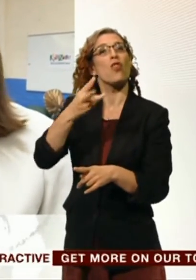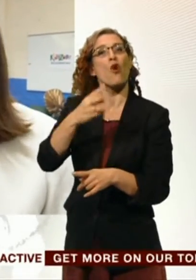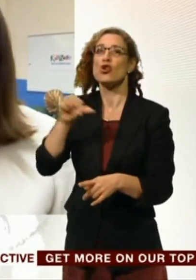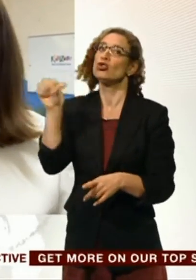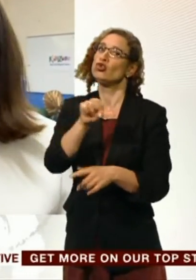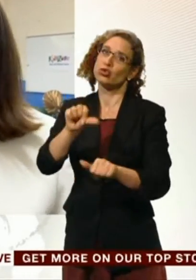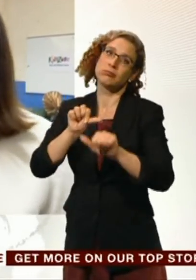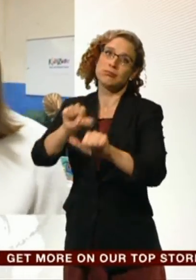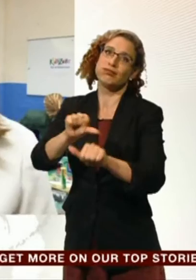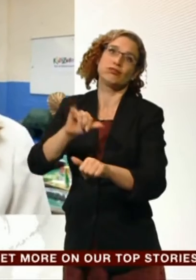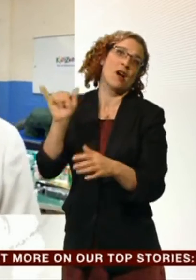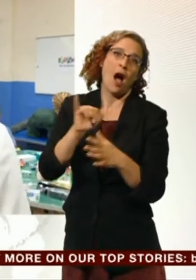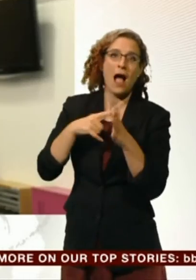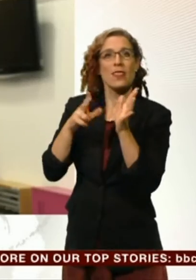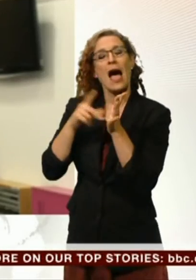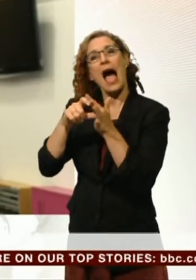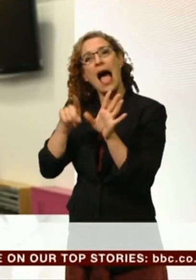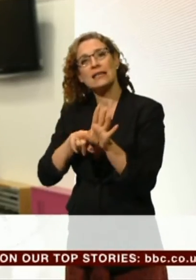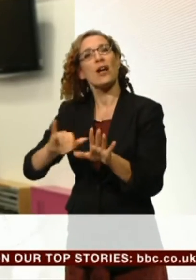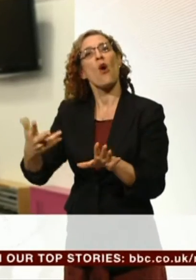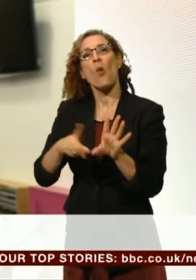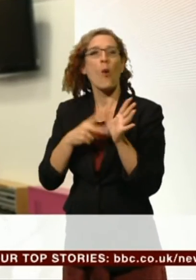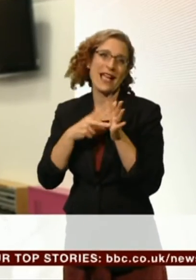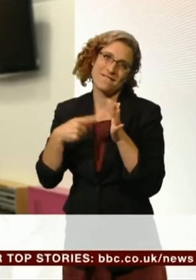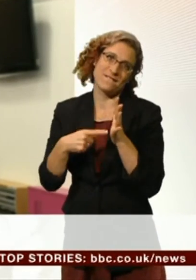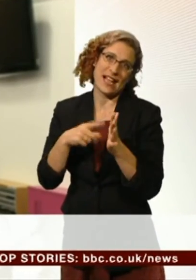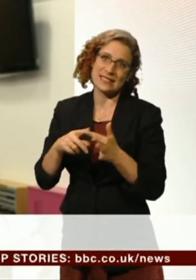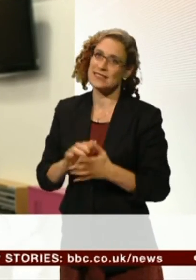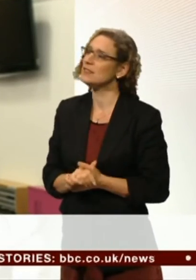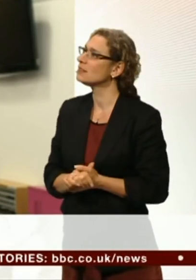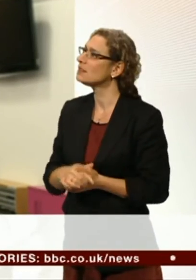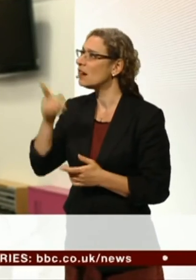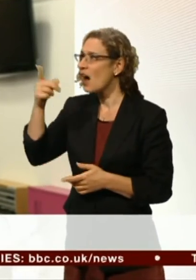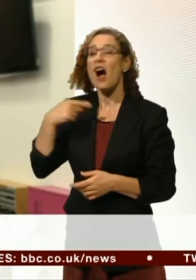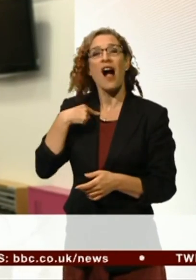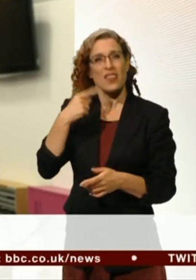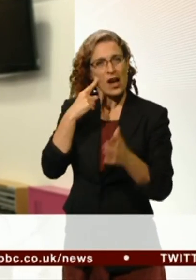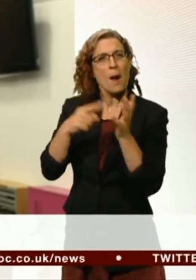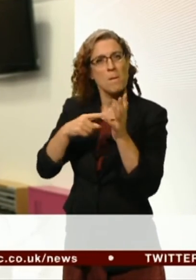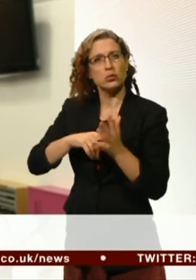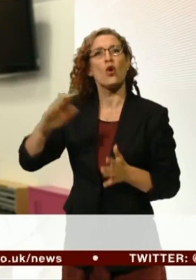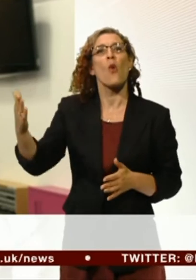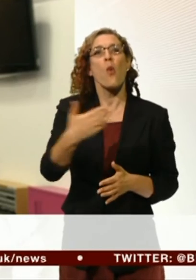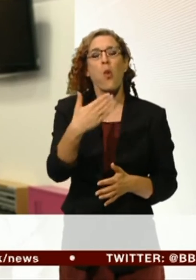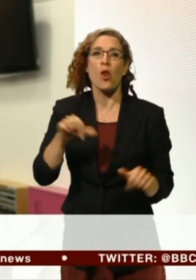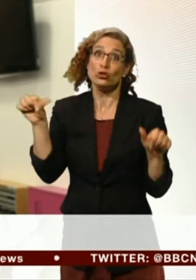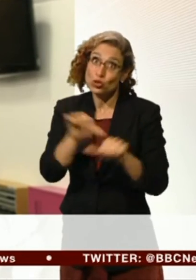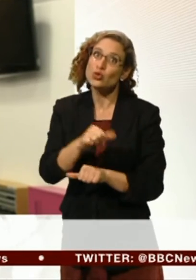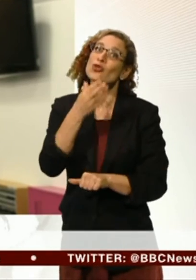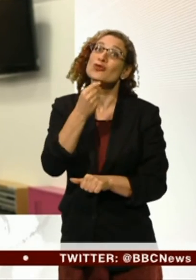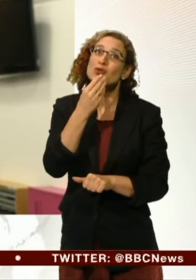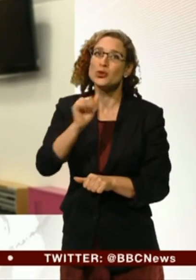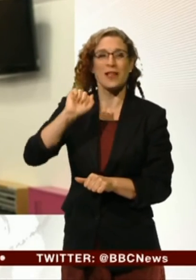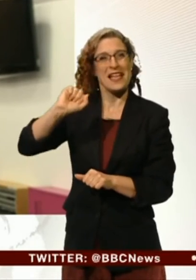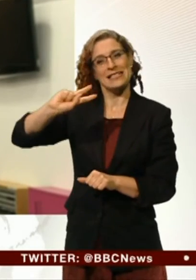back either Andy Burnham or Yvette Cooper. I think it's right for people to use all of their preferences, but I'm also fighting for everybody's first preferences. I want people to vote